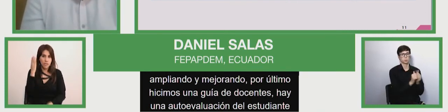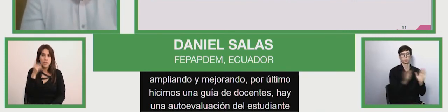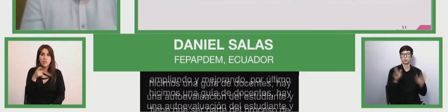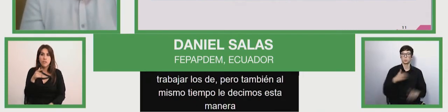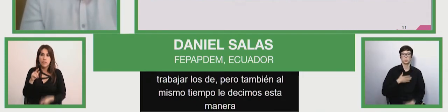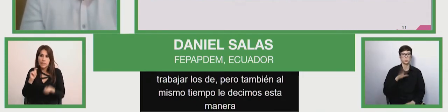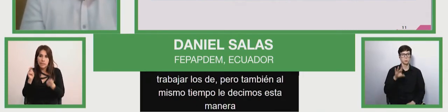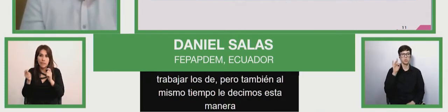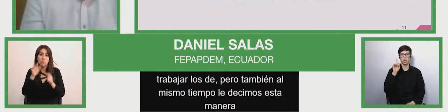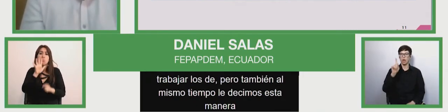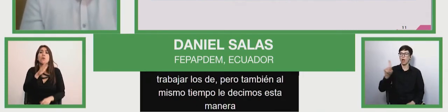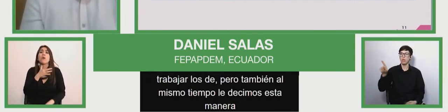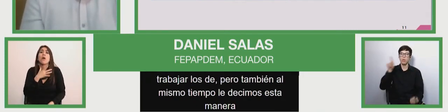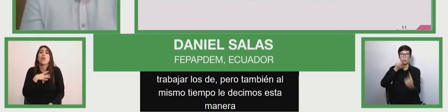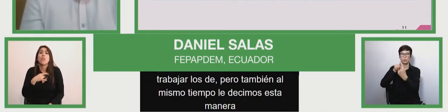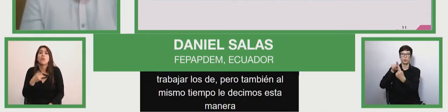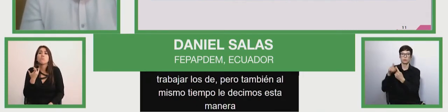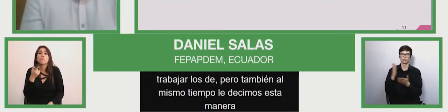each one of the resources